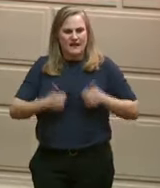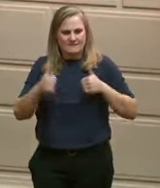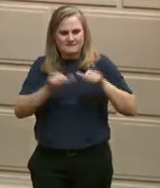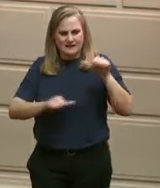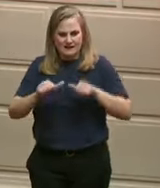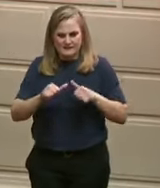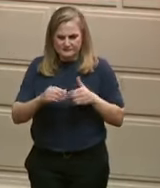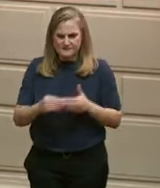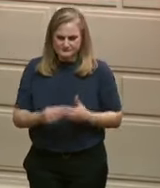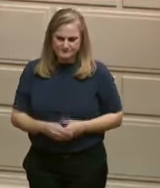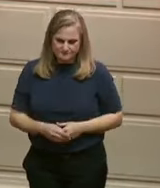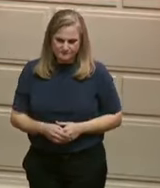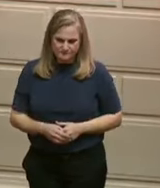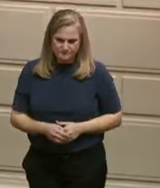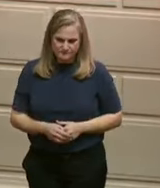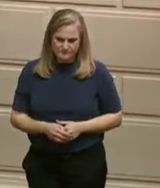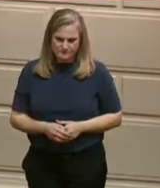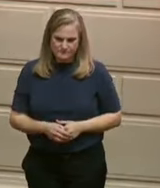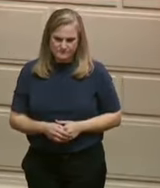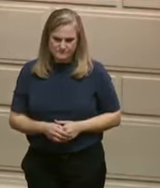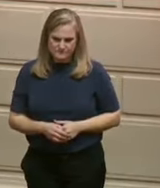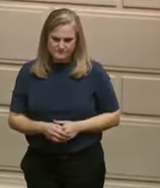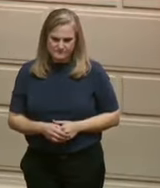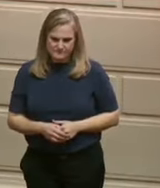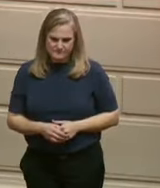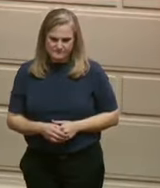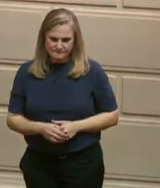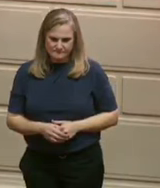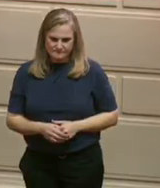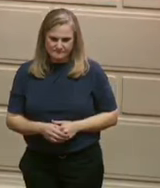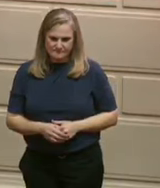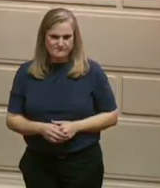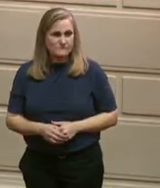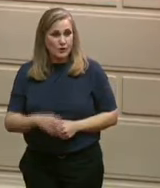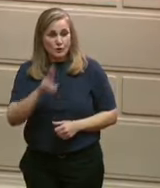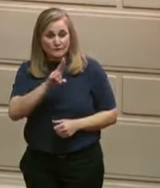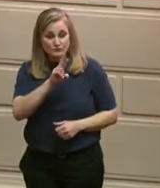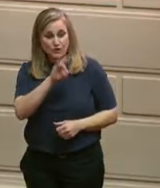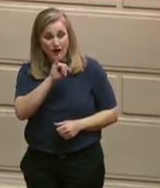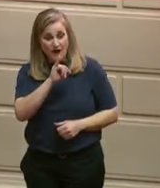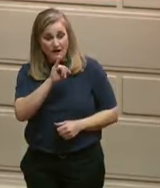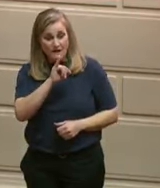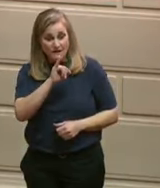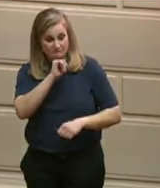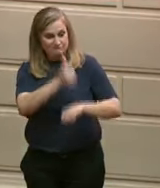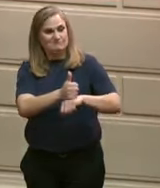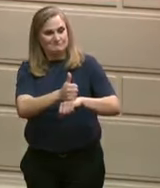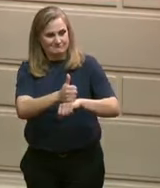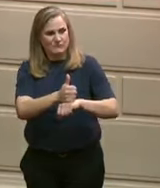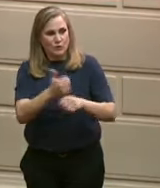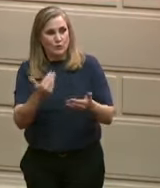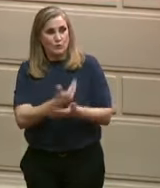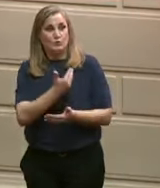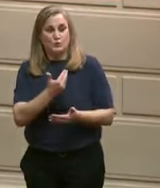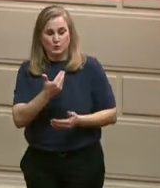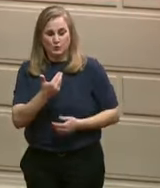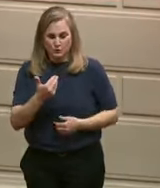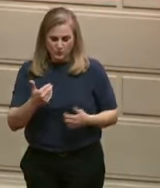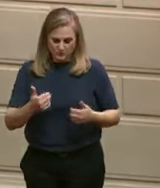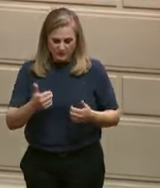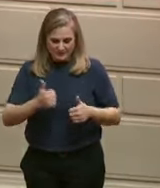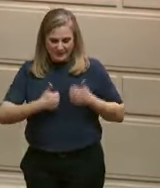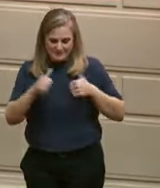school at the University of Rhode Island through a bond referendum. I will be out across the state with our